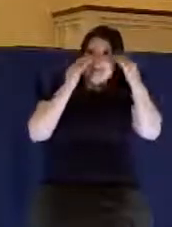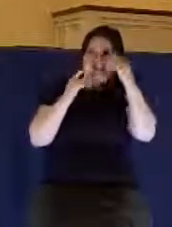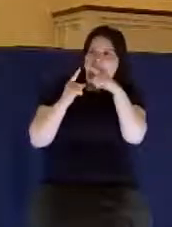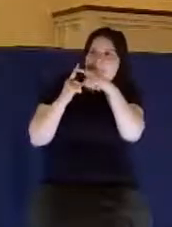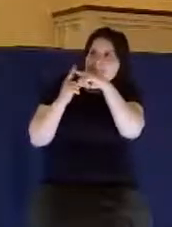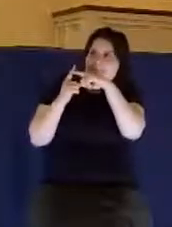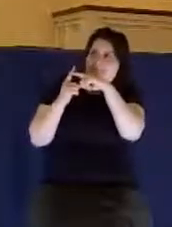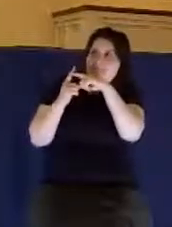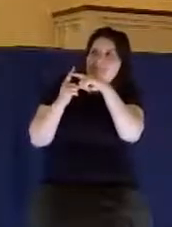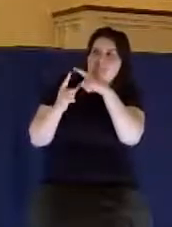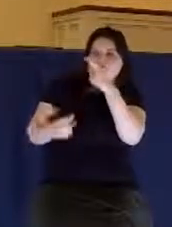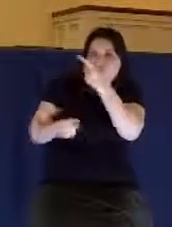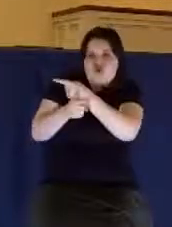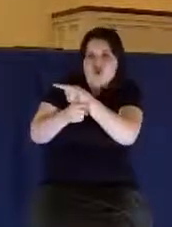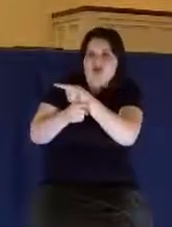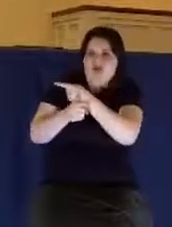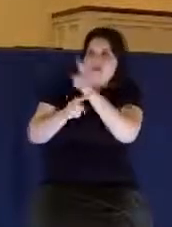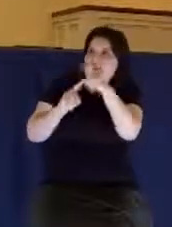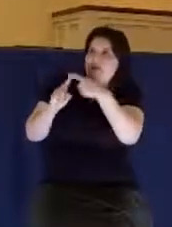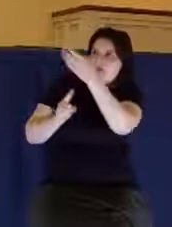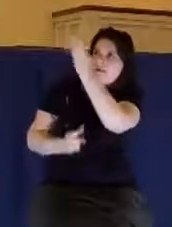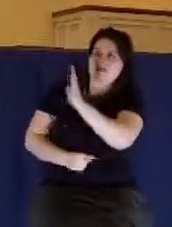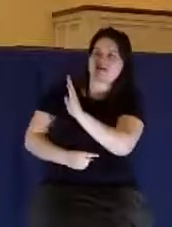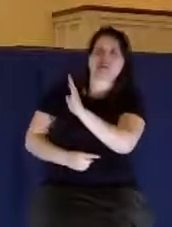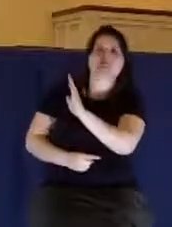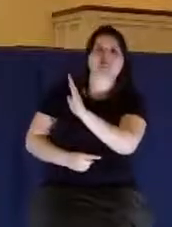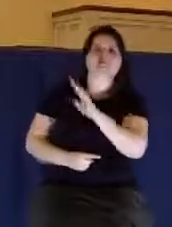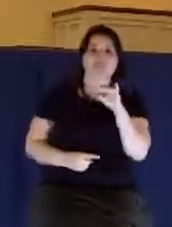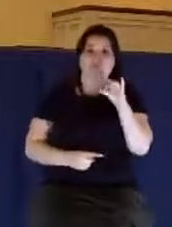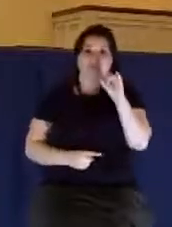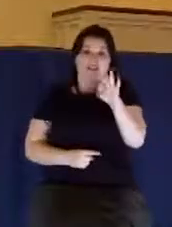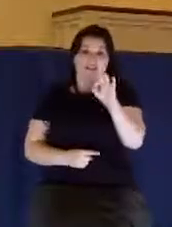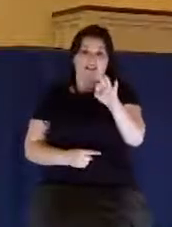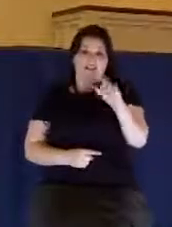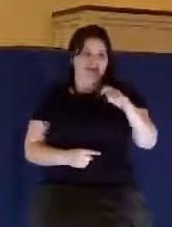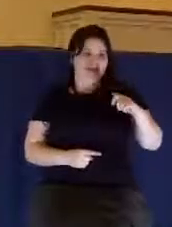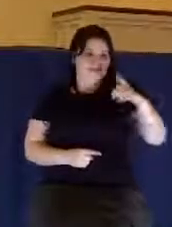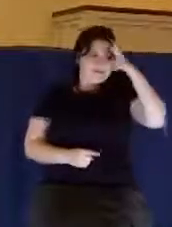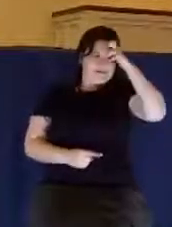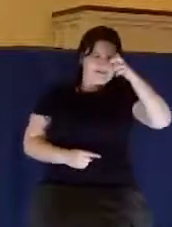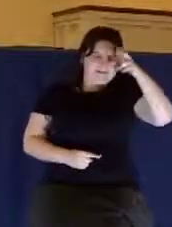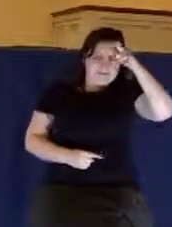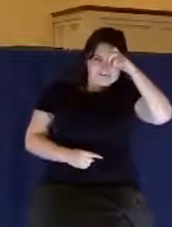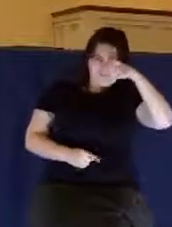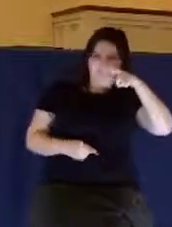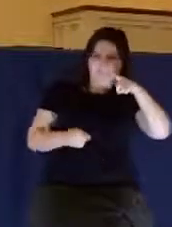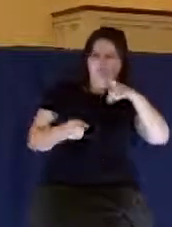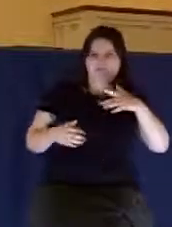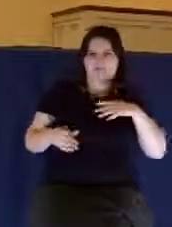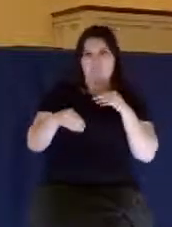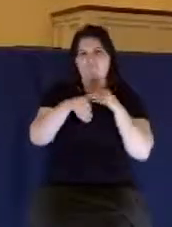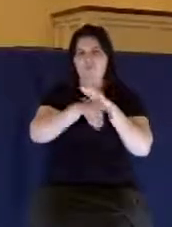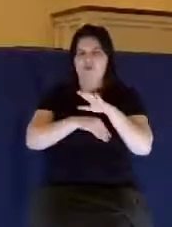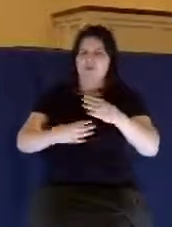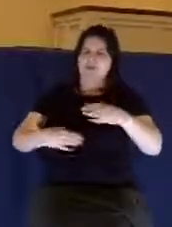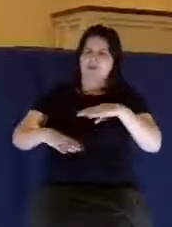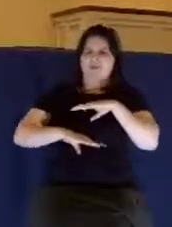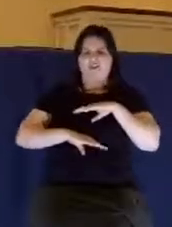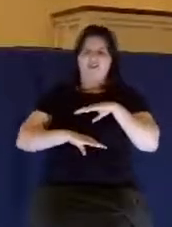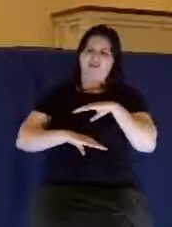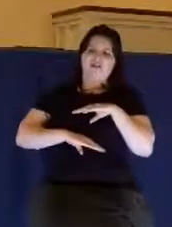having negative thoughts about God. If Satan can get you dissatisfied and discontent with your present circumstances,